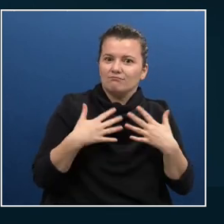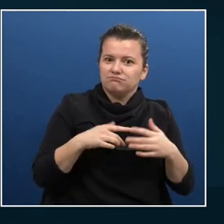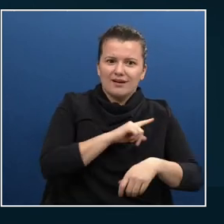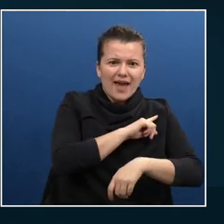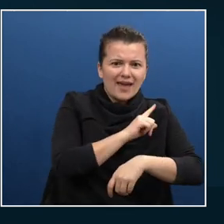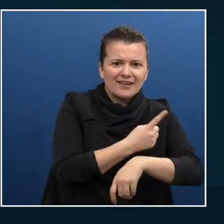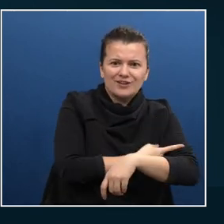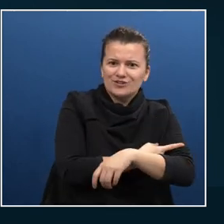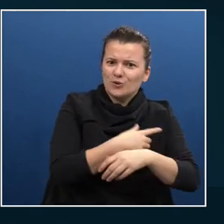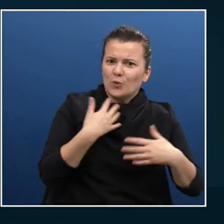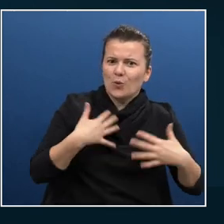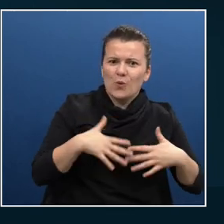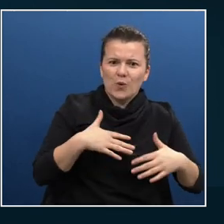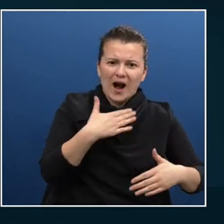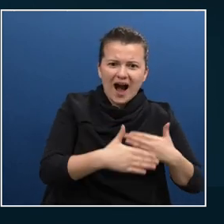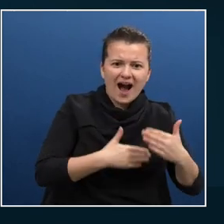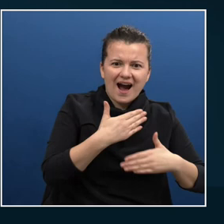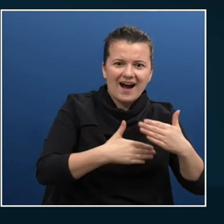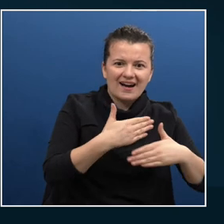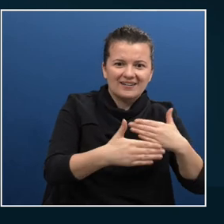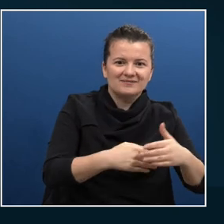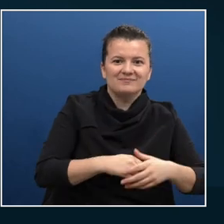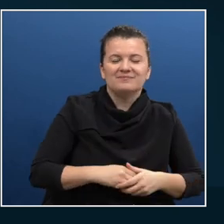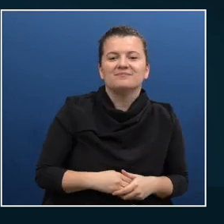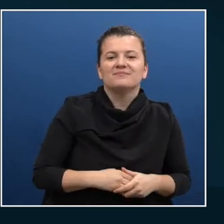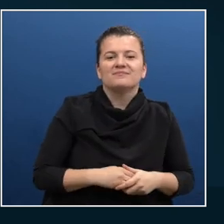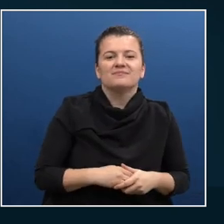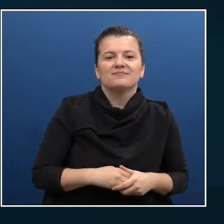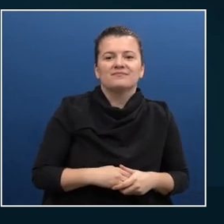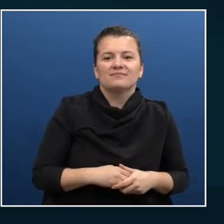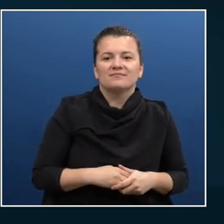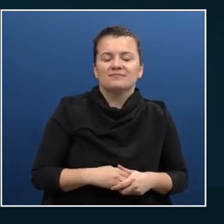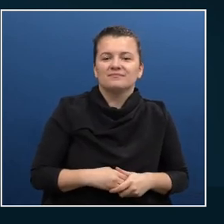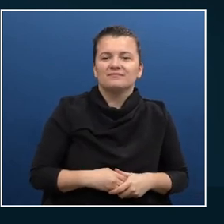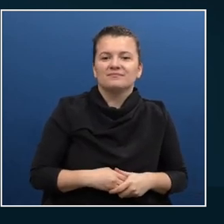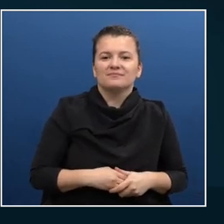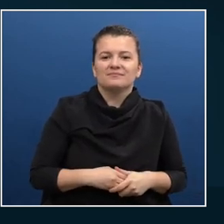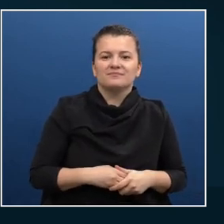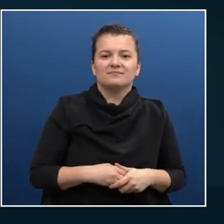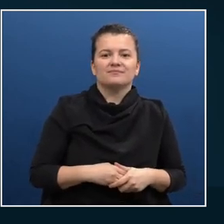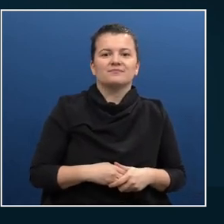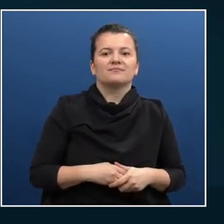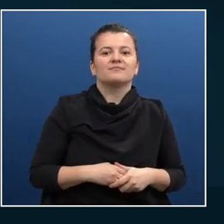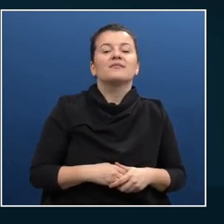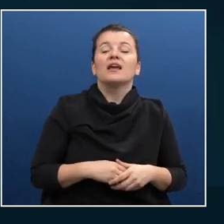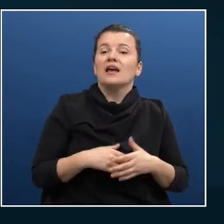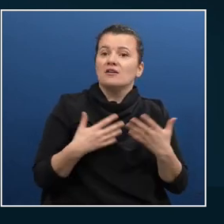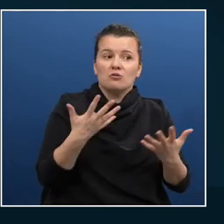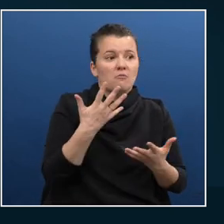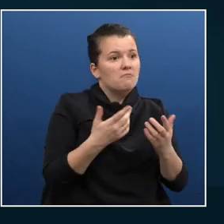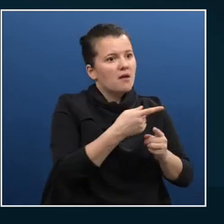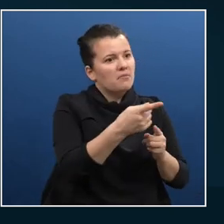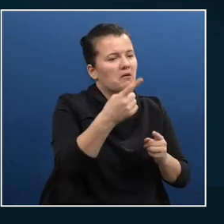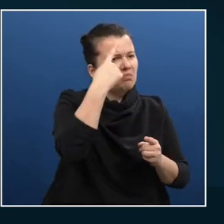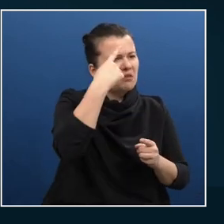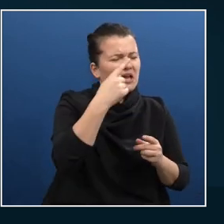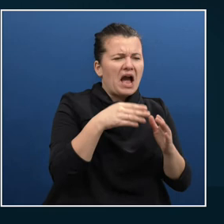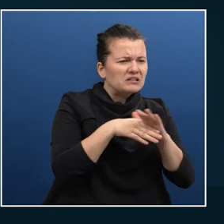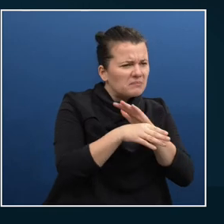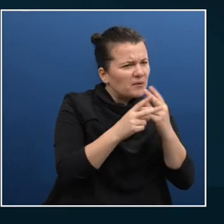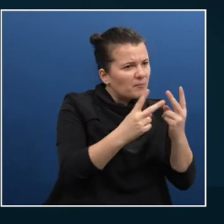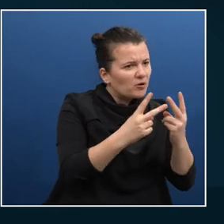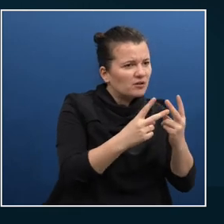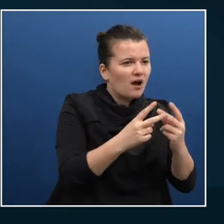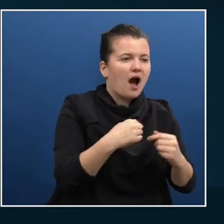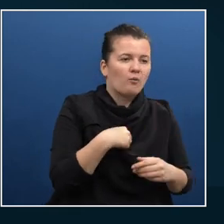whenever I'm going to encounter someone, and I probably will, that is not convinced how important accessibility is, I'll refer them to this